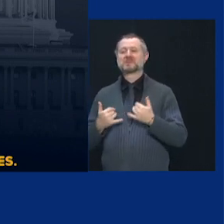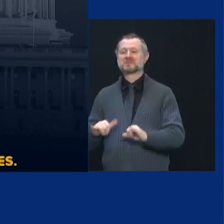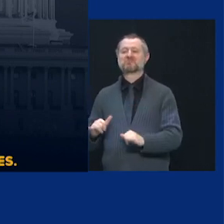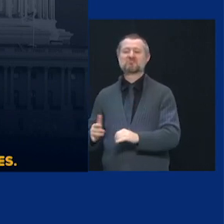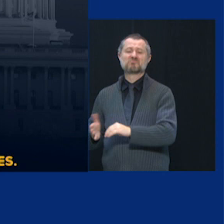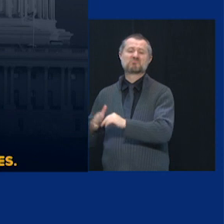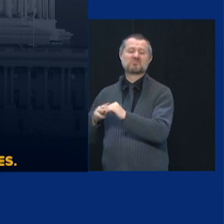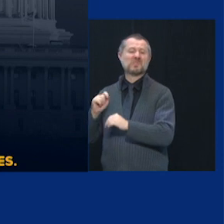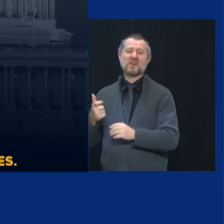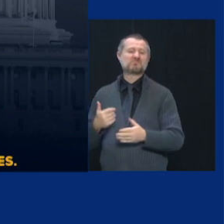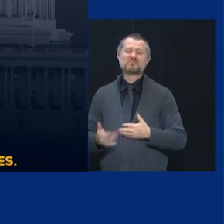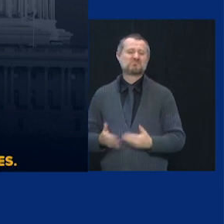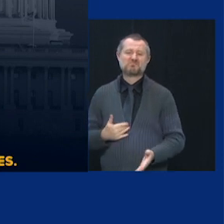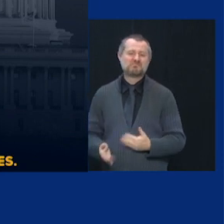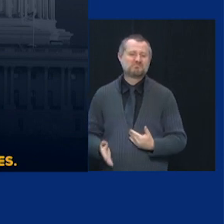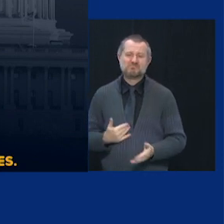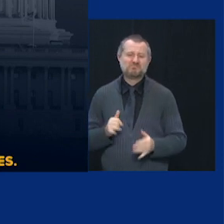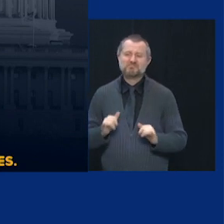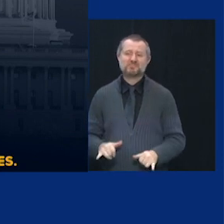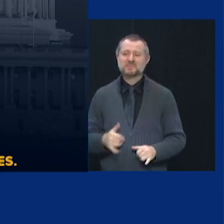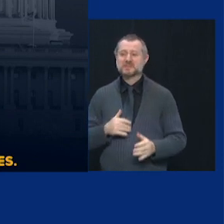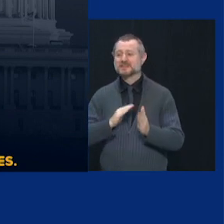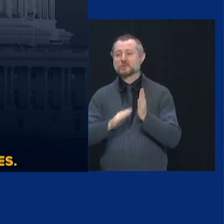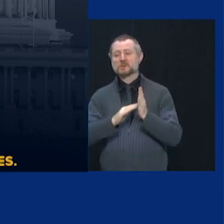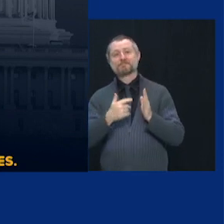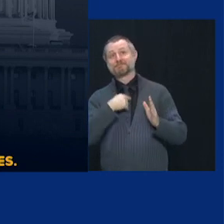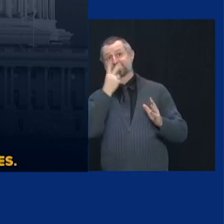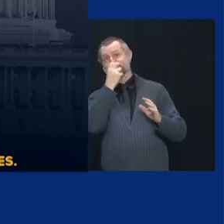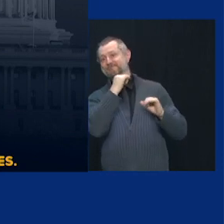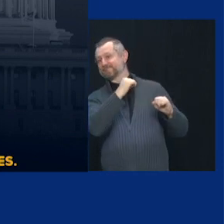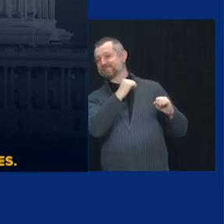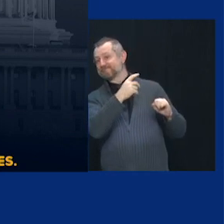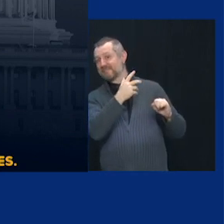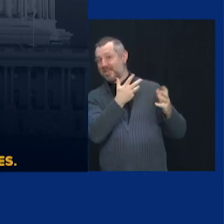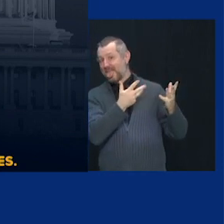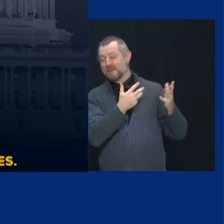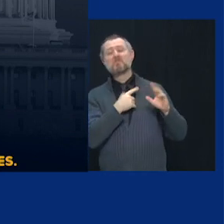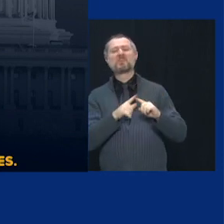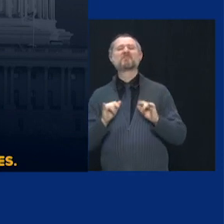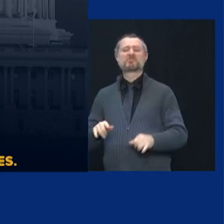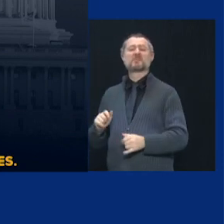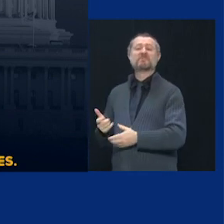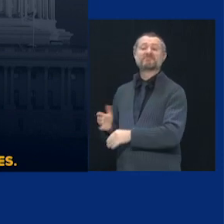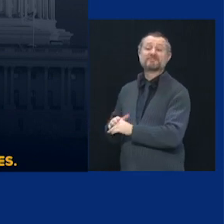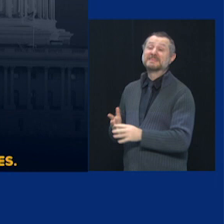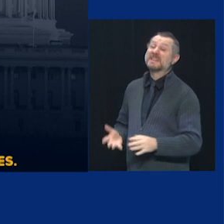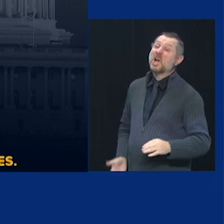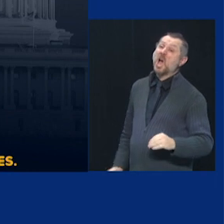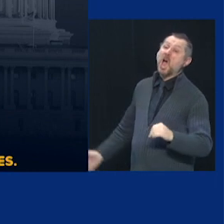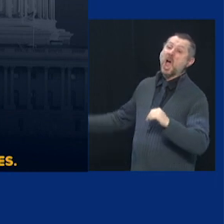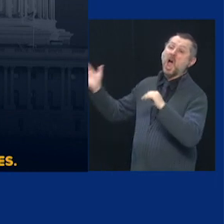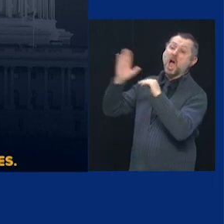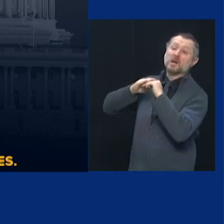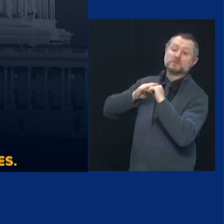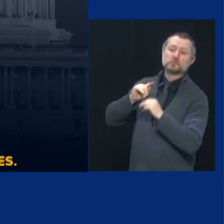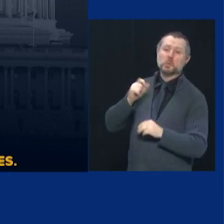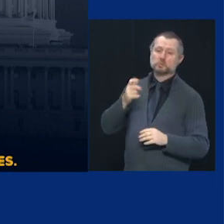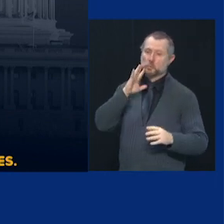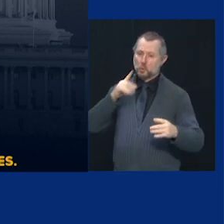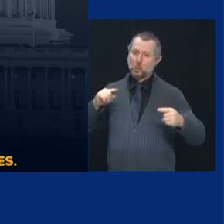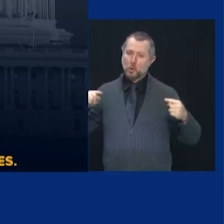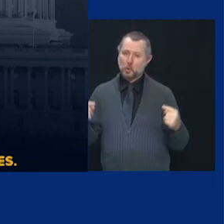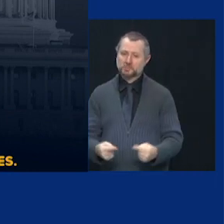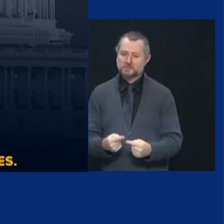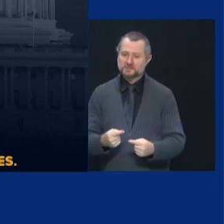you could see dramatic tax increases that would hurt families and hurt the economy.